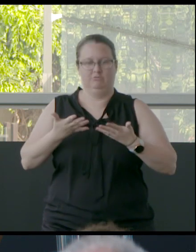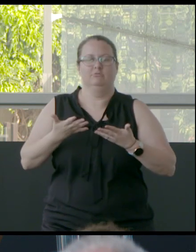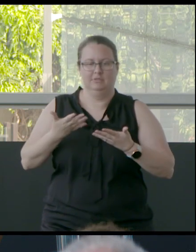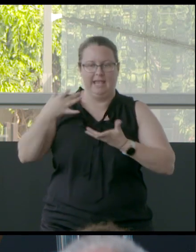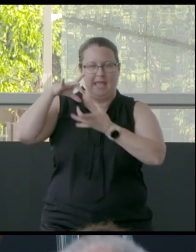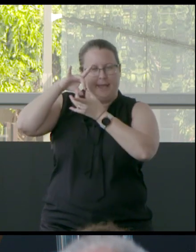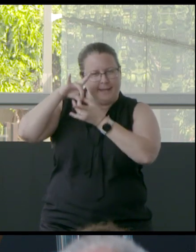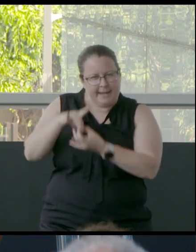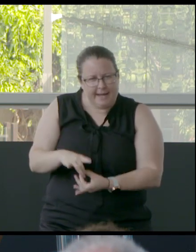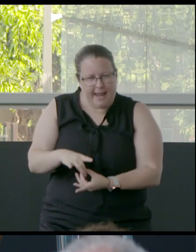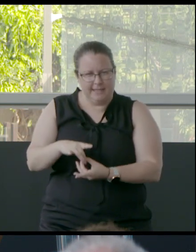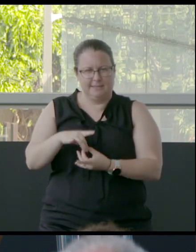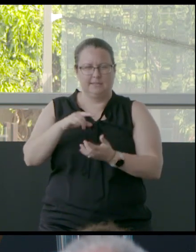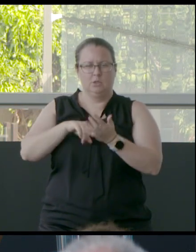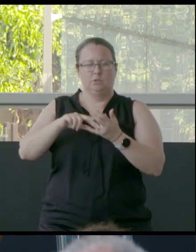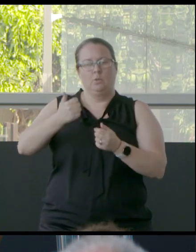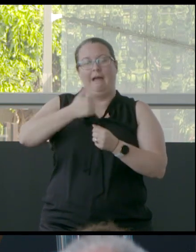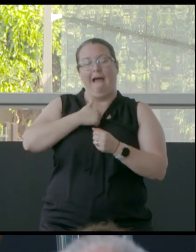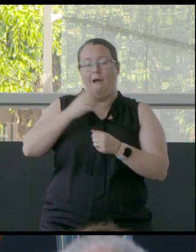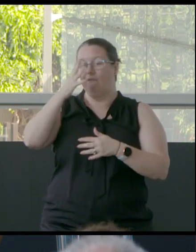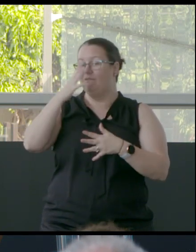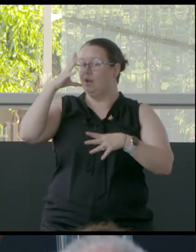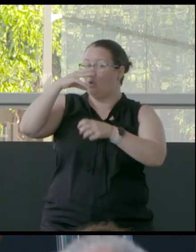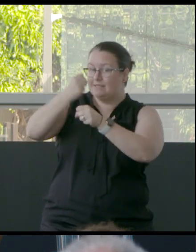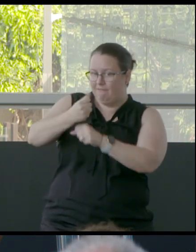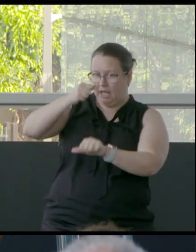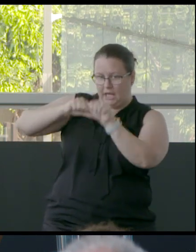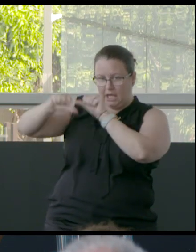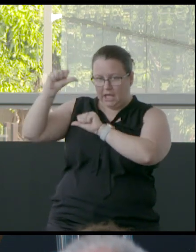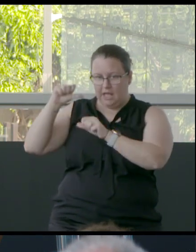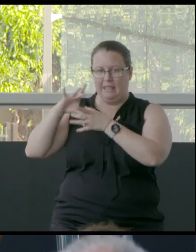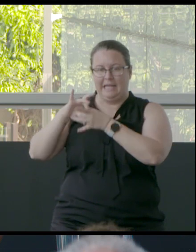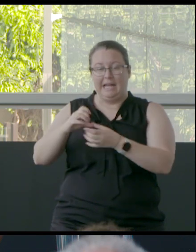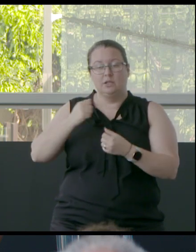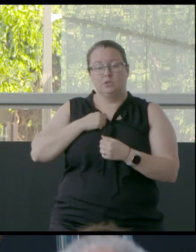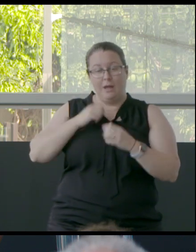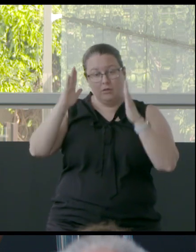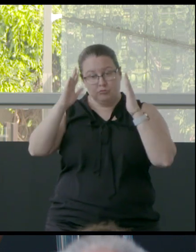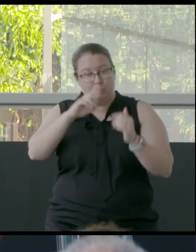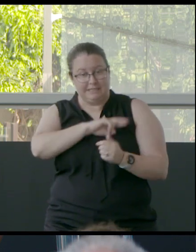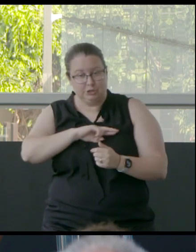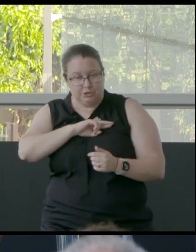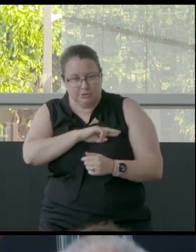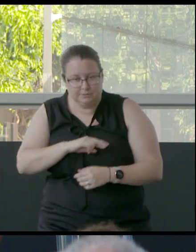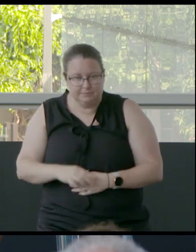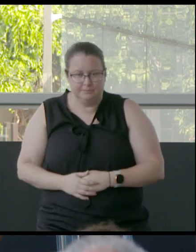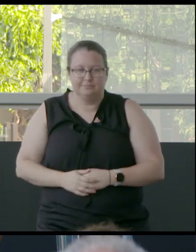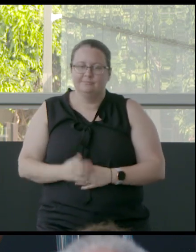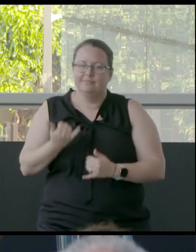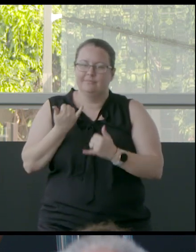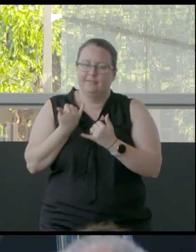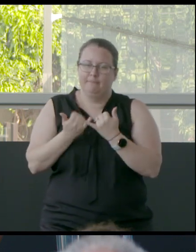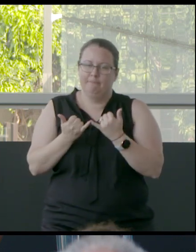connect to Wiradjuri philosophy. They connect to religion. I'm very much attached to them.